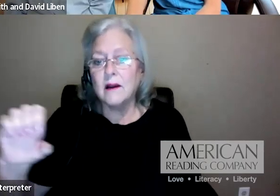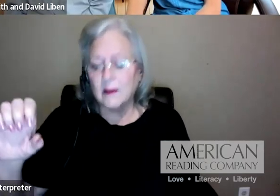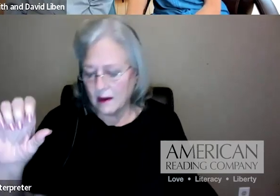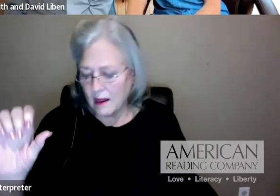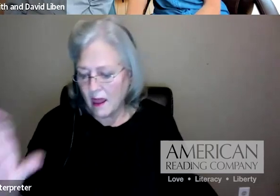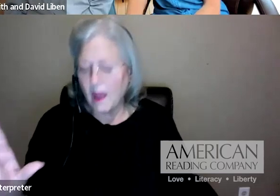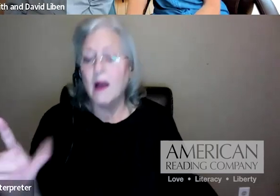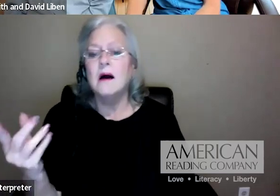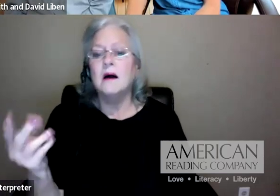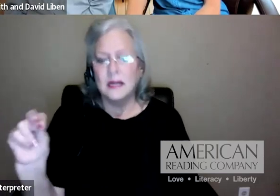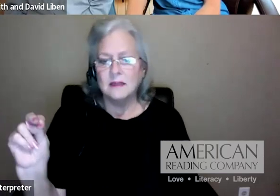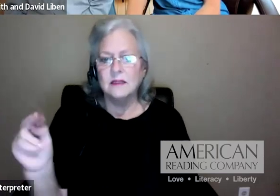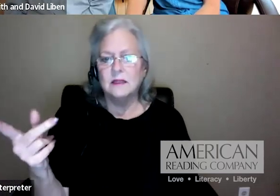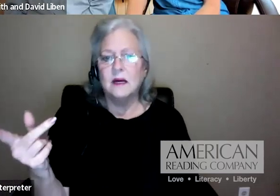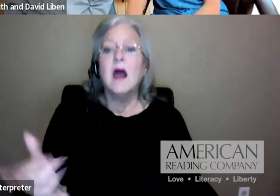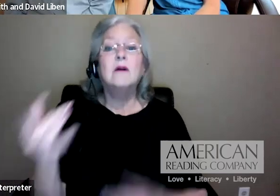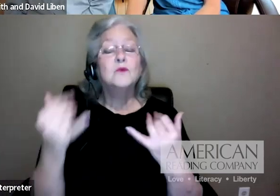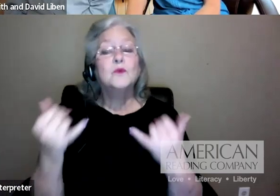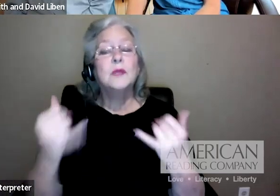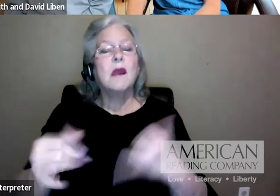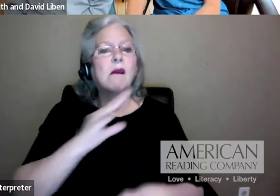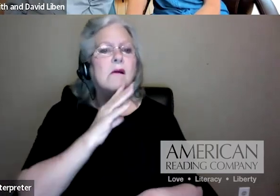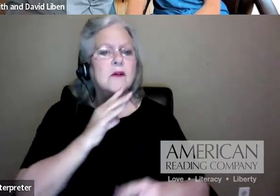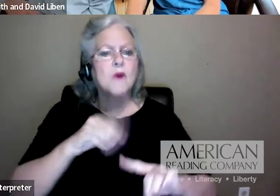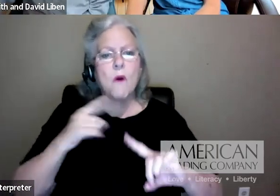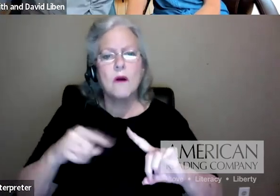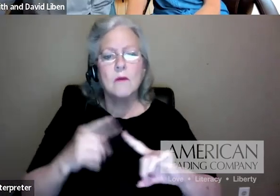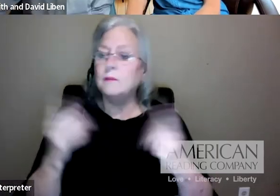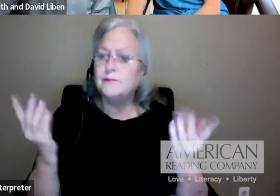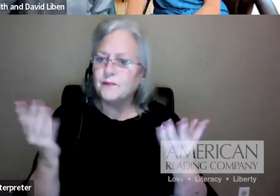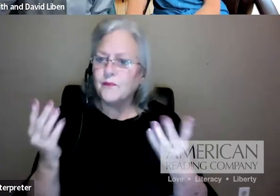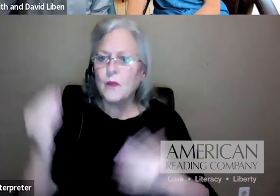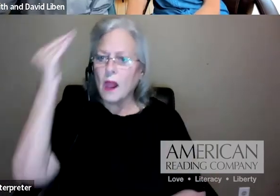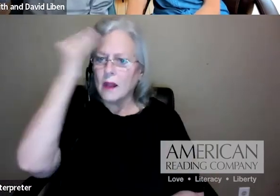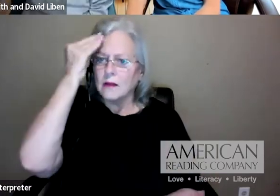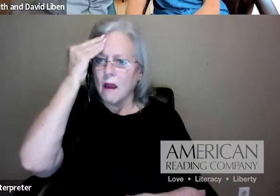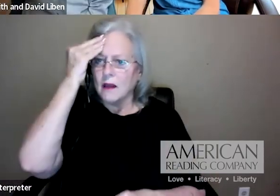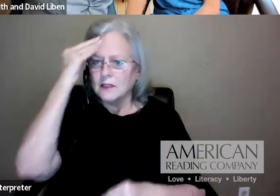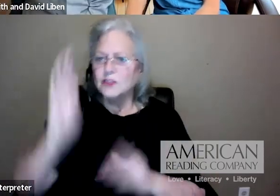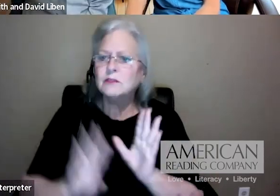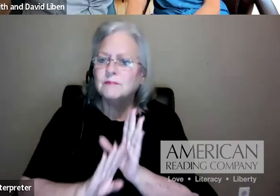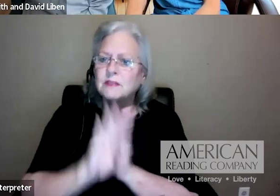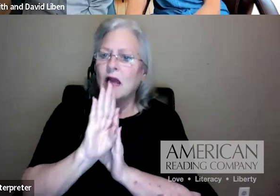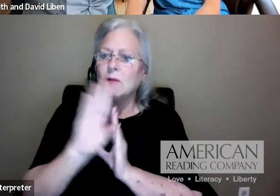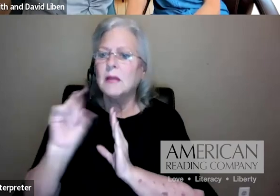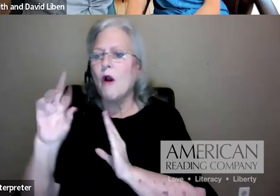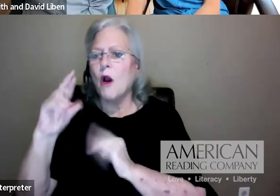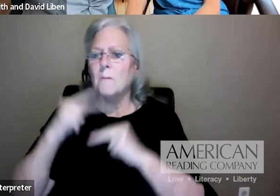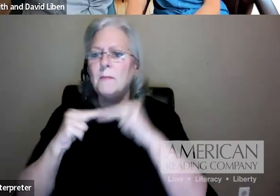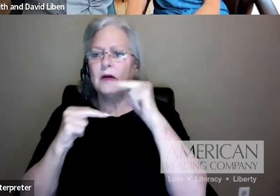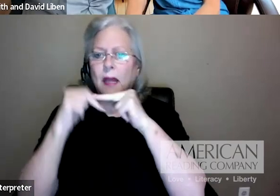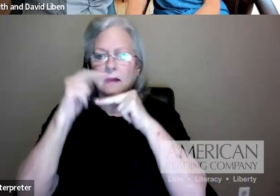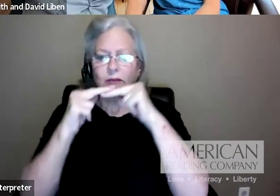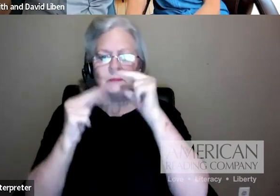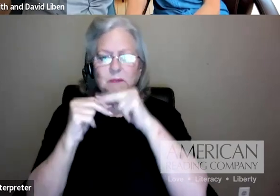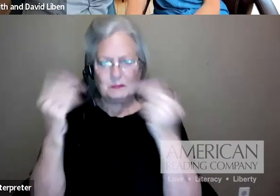knowledge building is the word we hear all the time right now, but what does it really mean? And how can